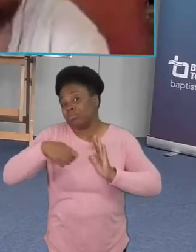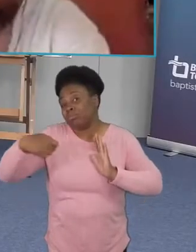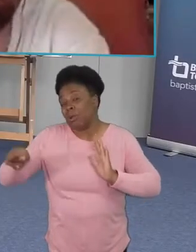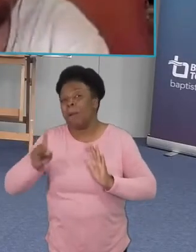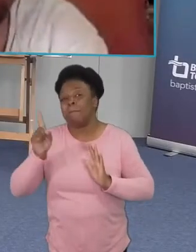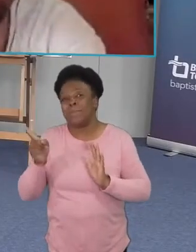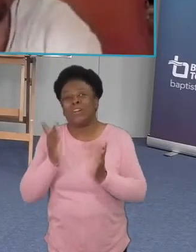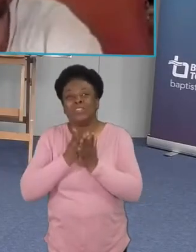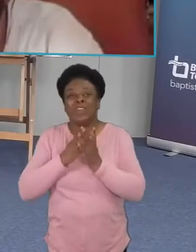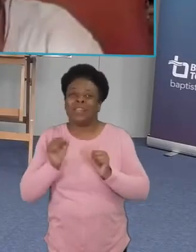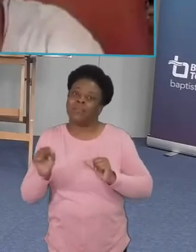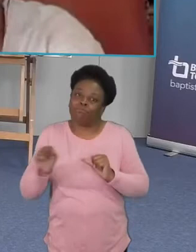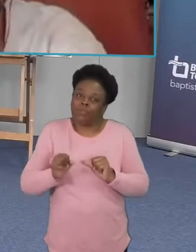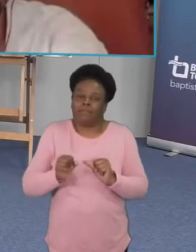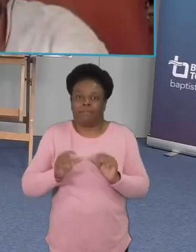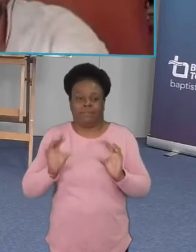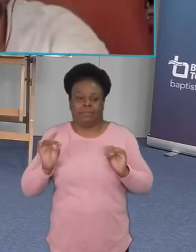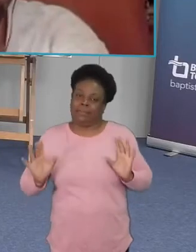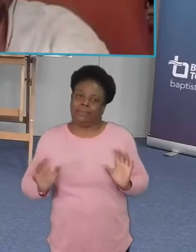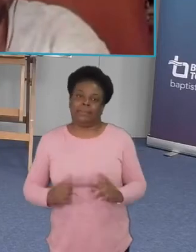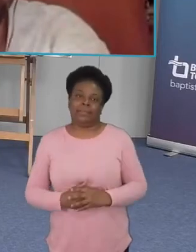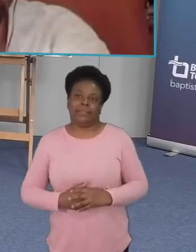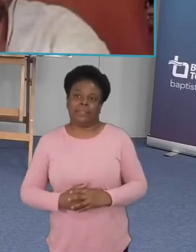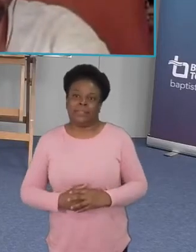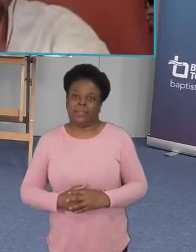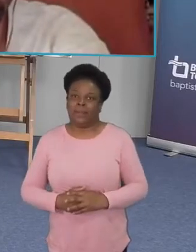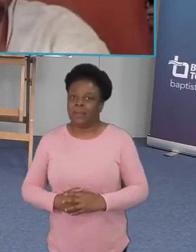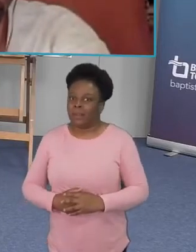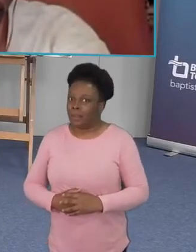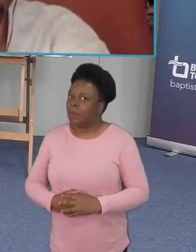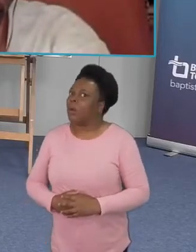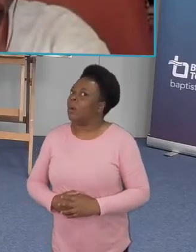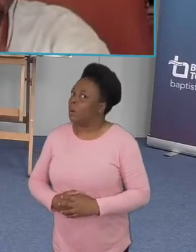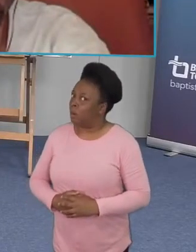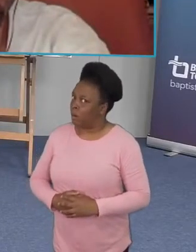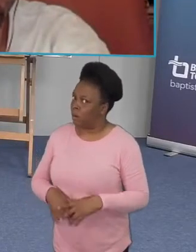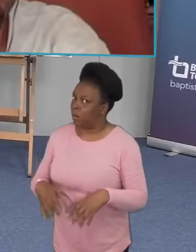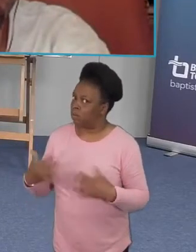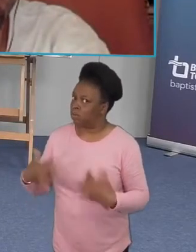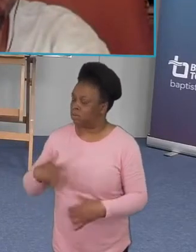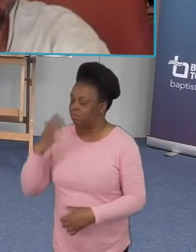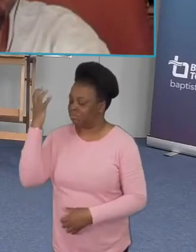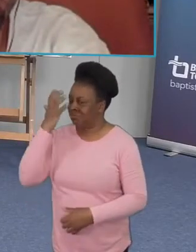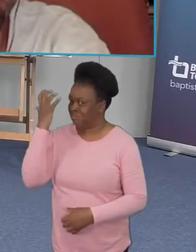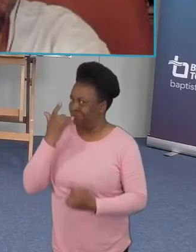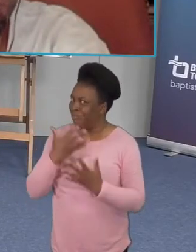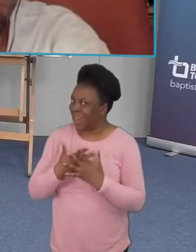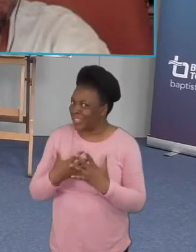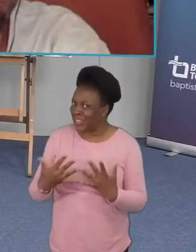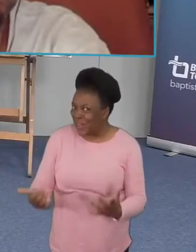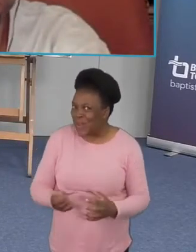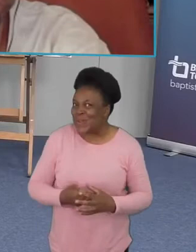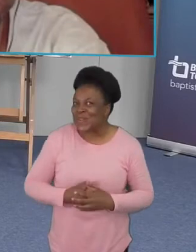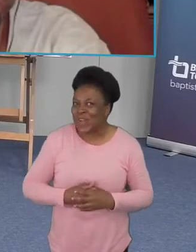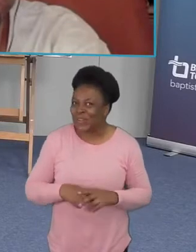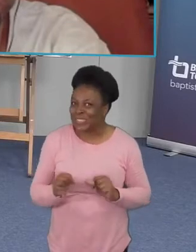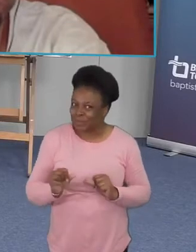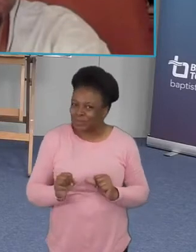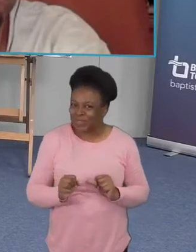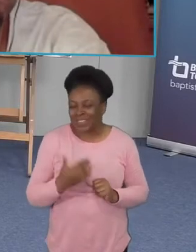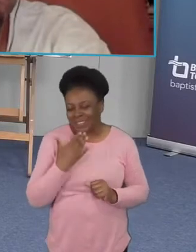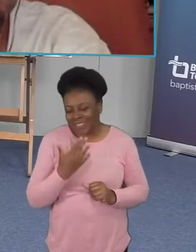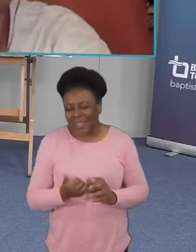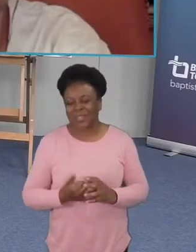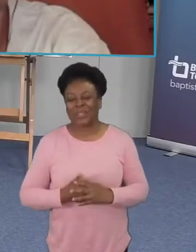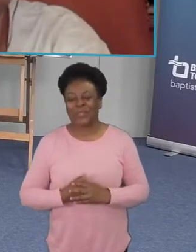yeah an impressive amount in a few minutes thank you we've got a few people